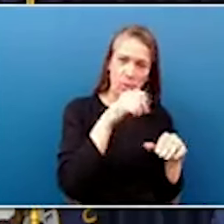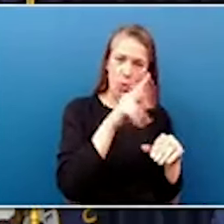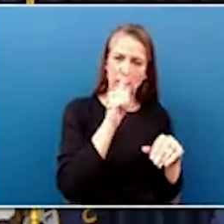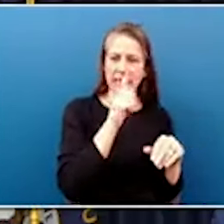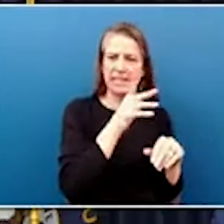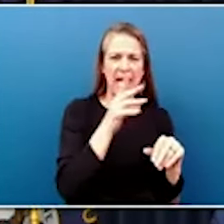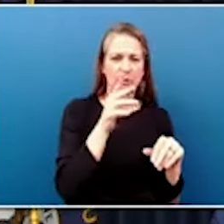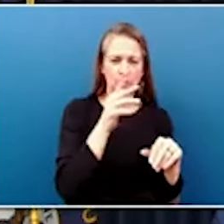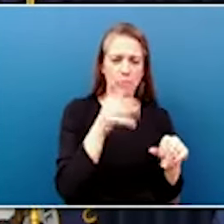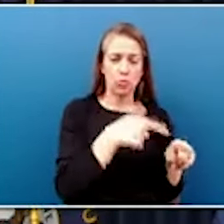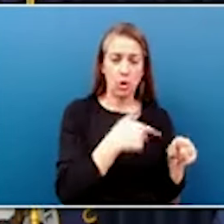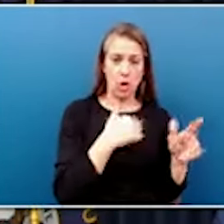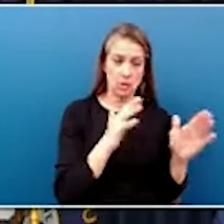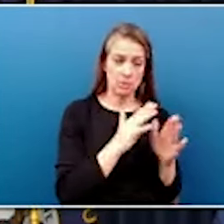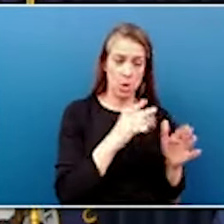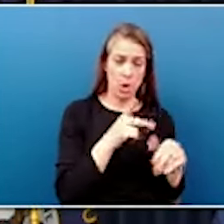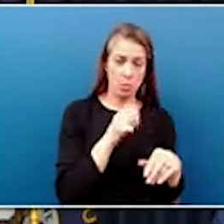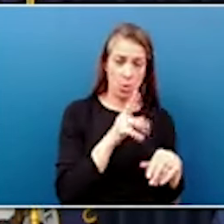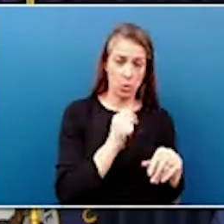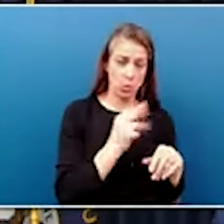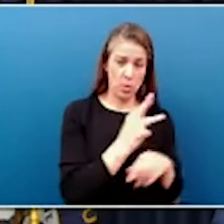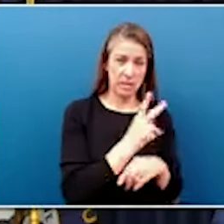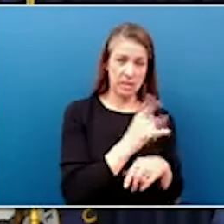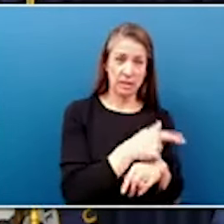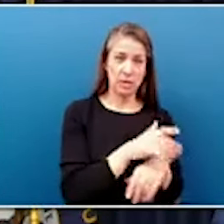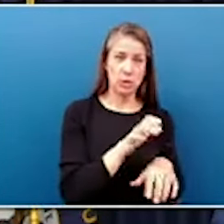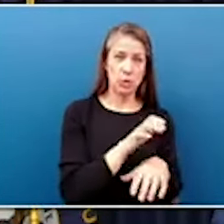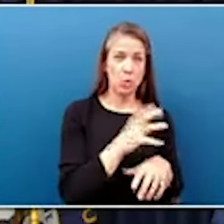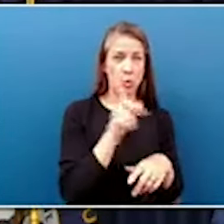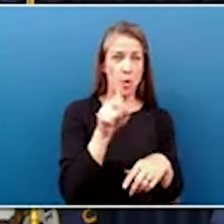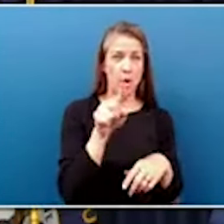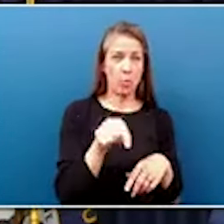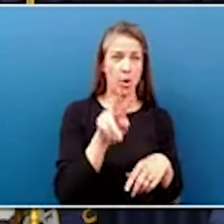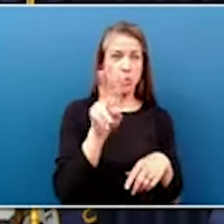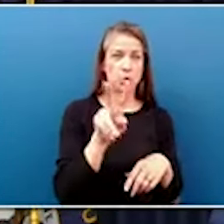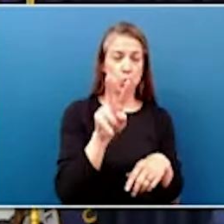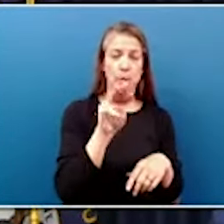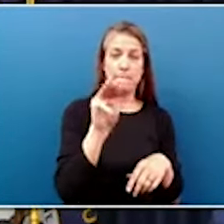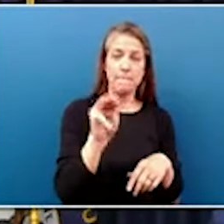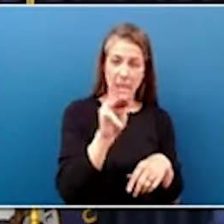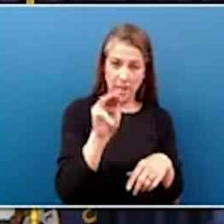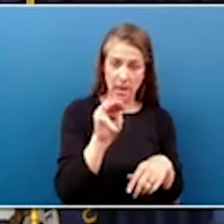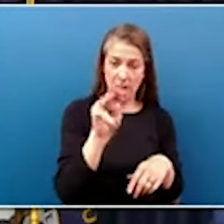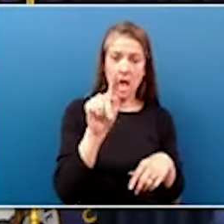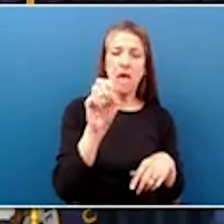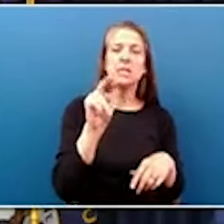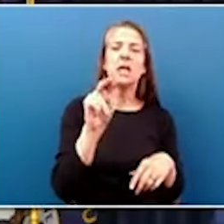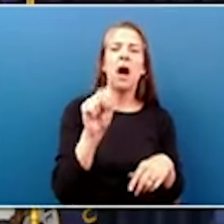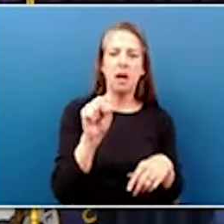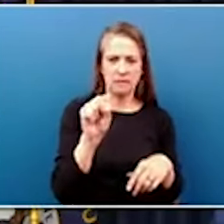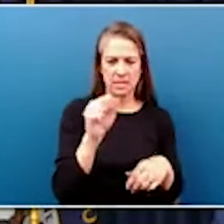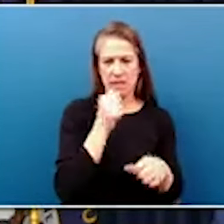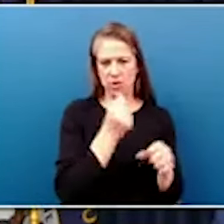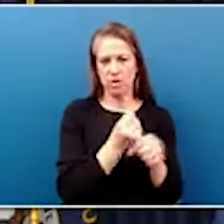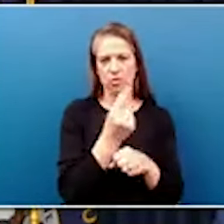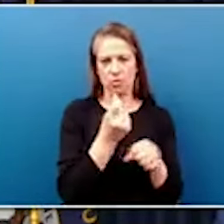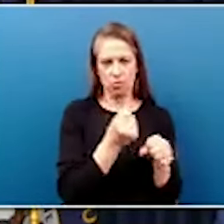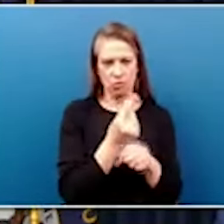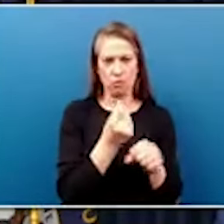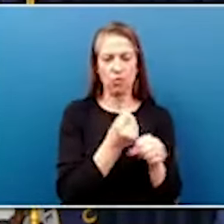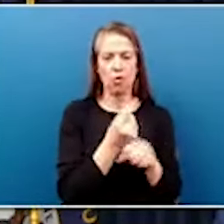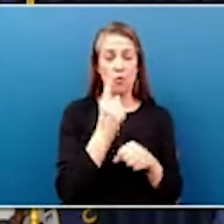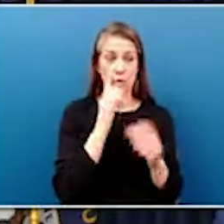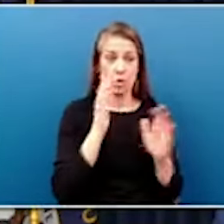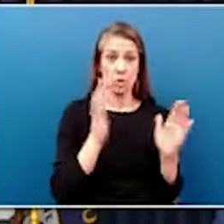small port in west Kentucky does about 1.2 million tons per year. So for a small port,